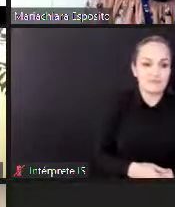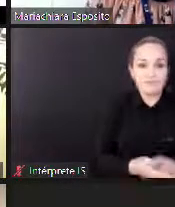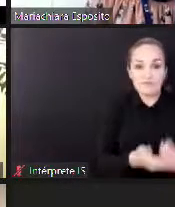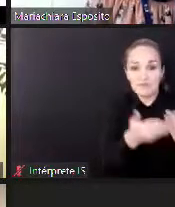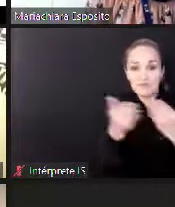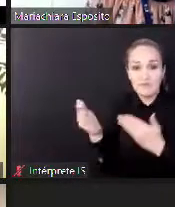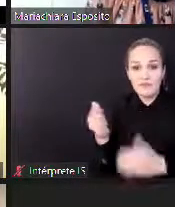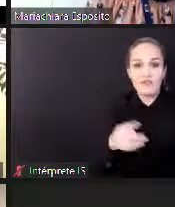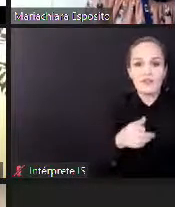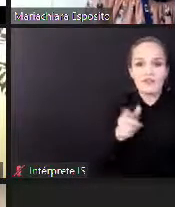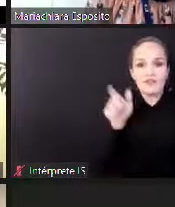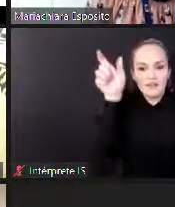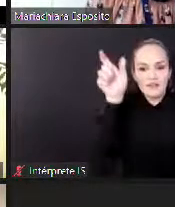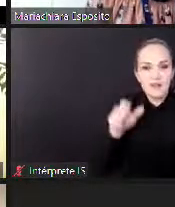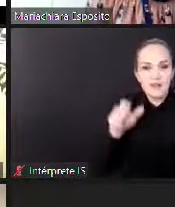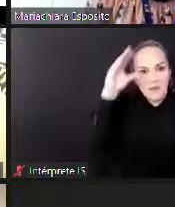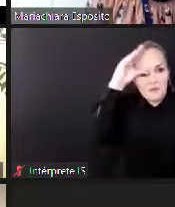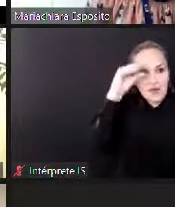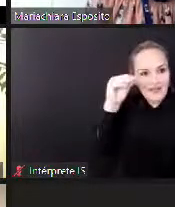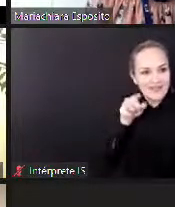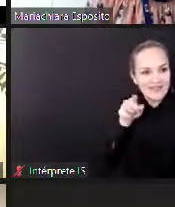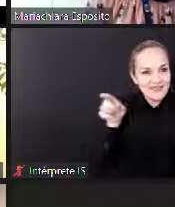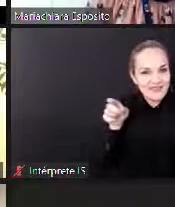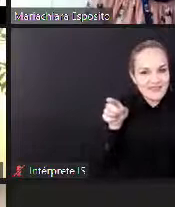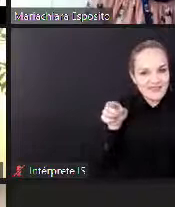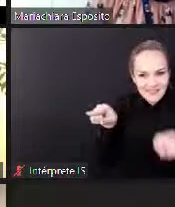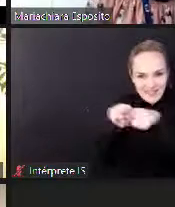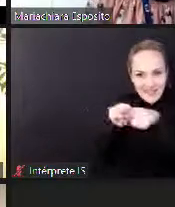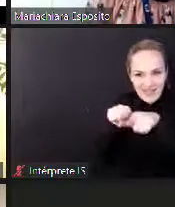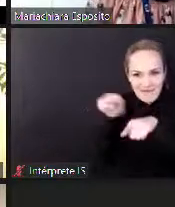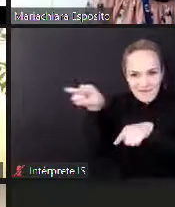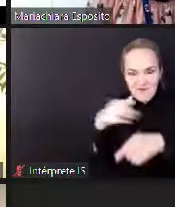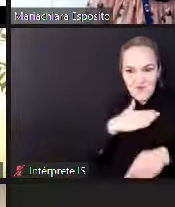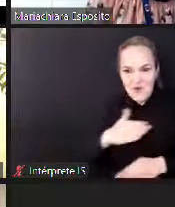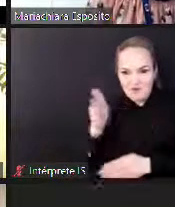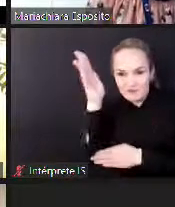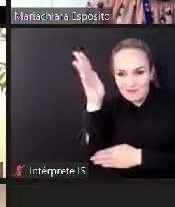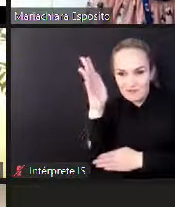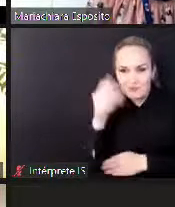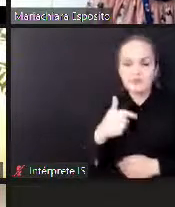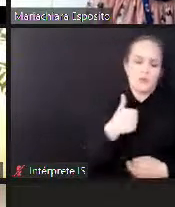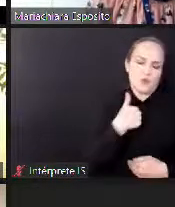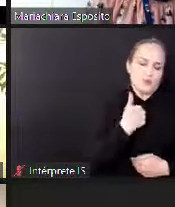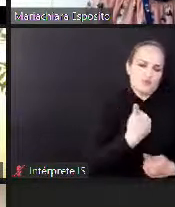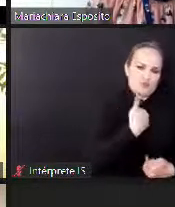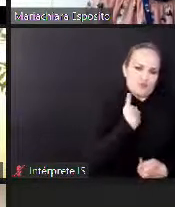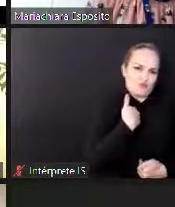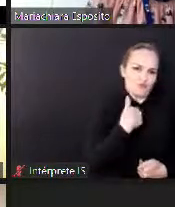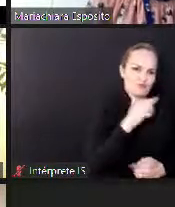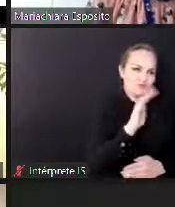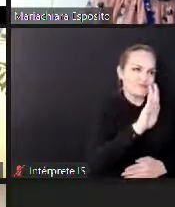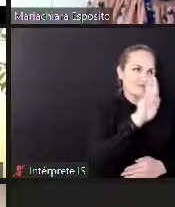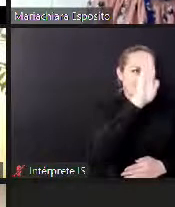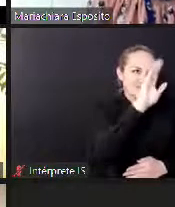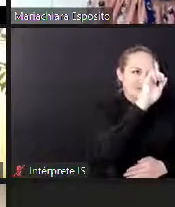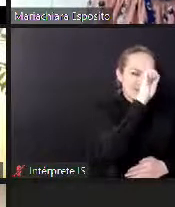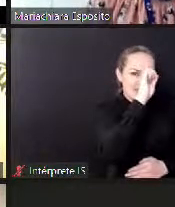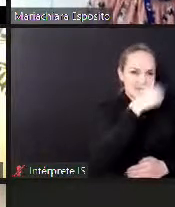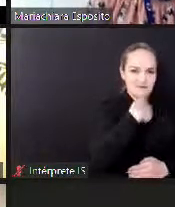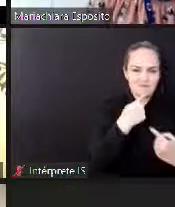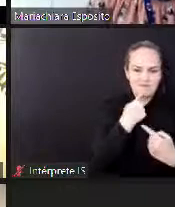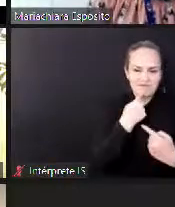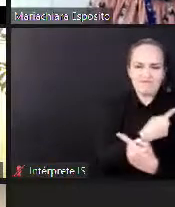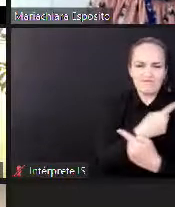I would briefly like to maybe point out a few issues that we can take forward or how